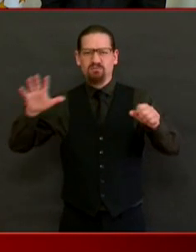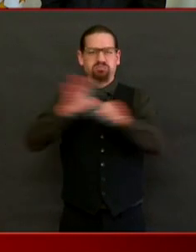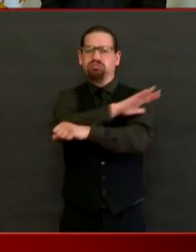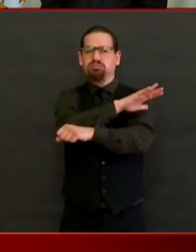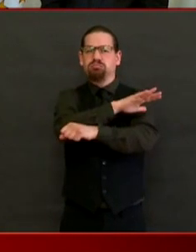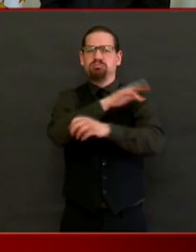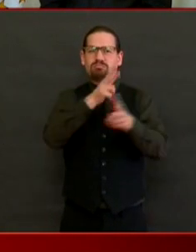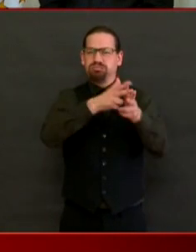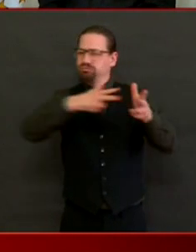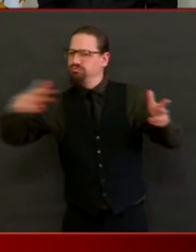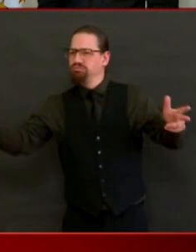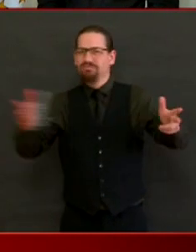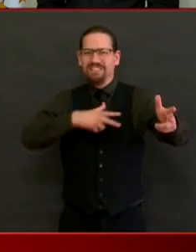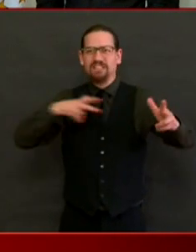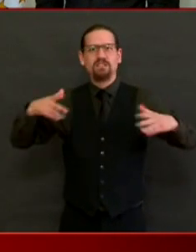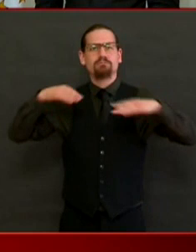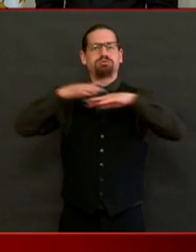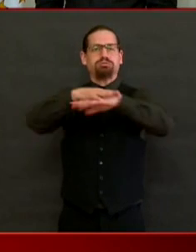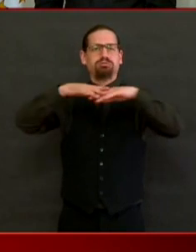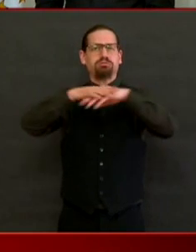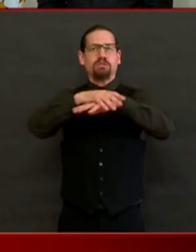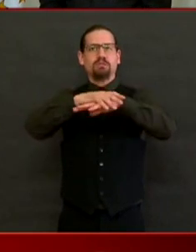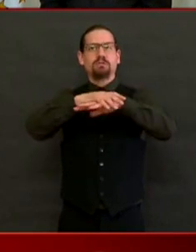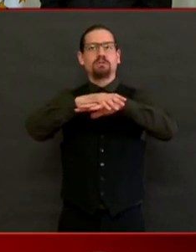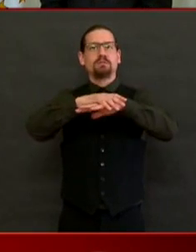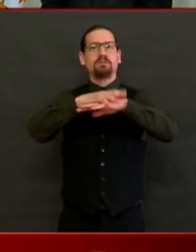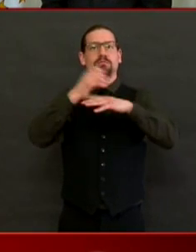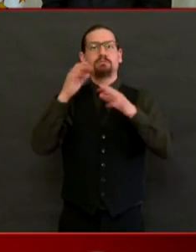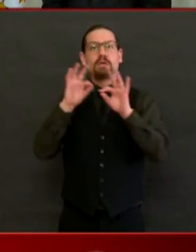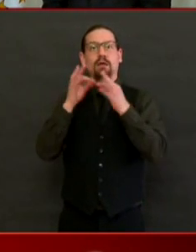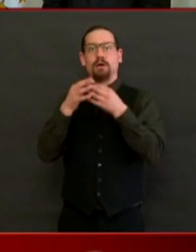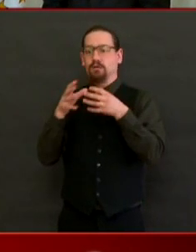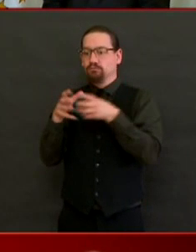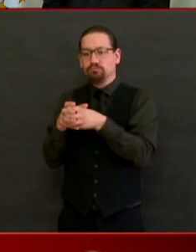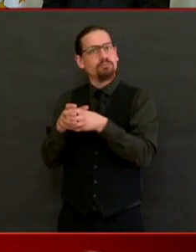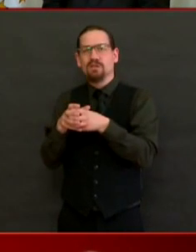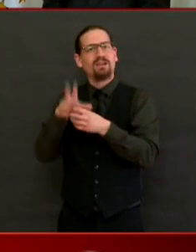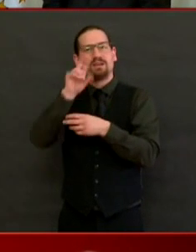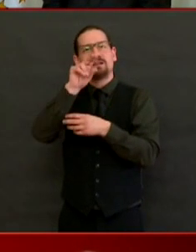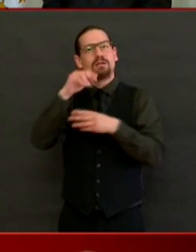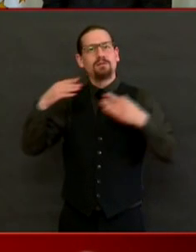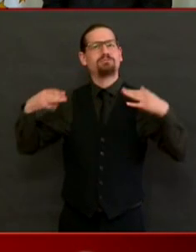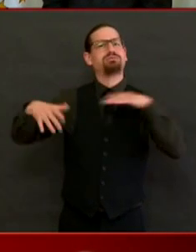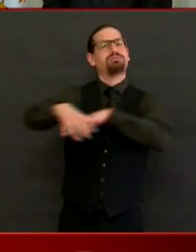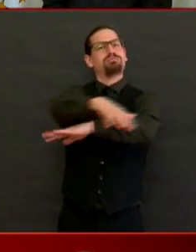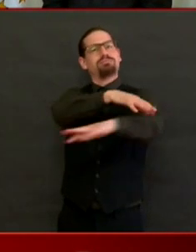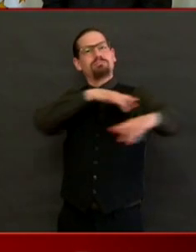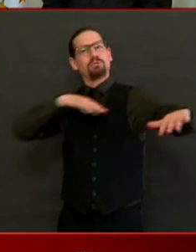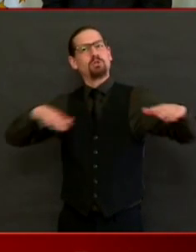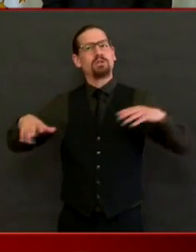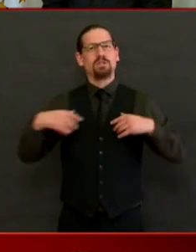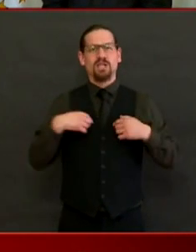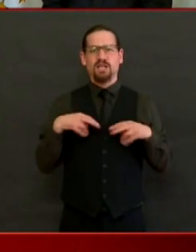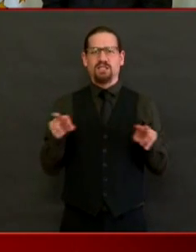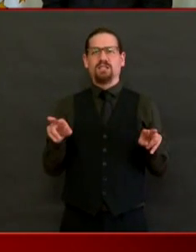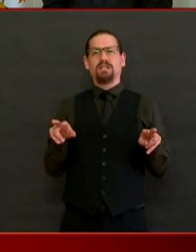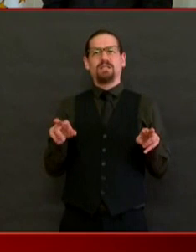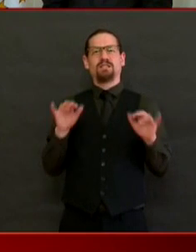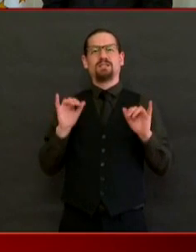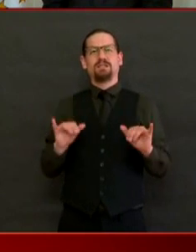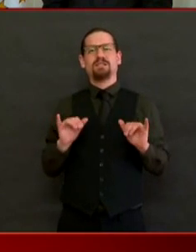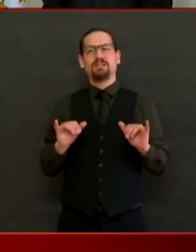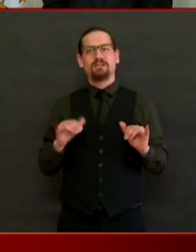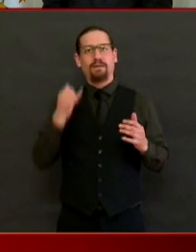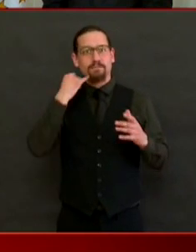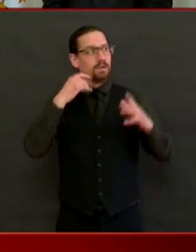family walking together. They were big groups of people. And by the way, with the weather getting nicer, I think if I were to take your advice, would create a bigger